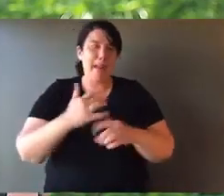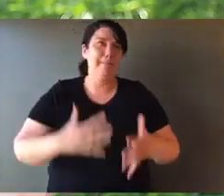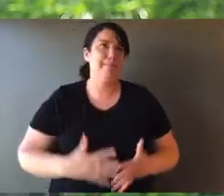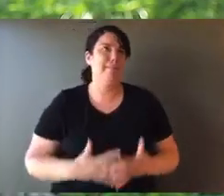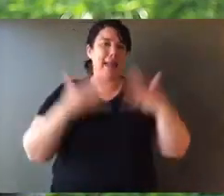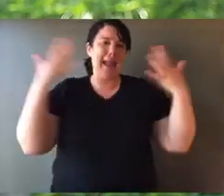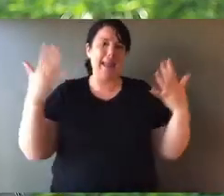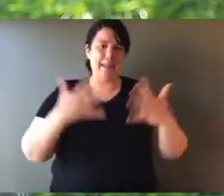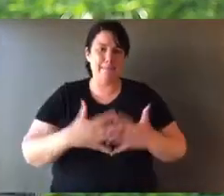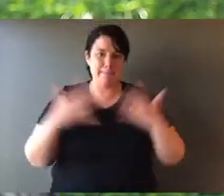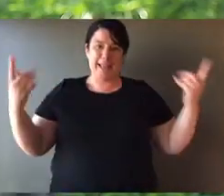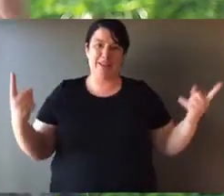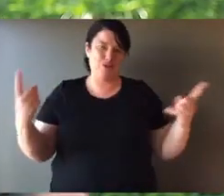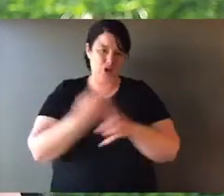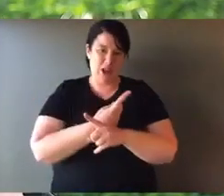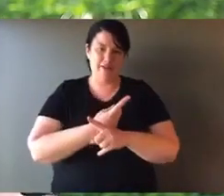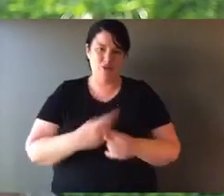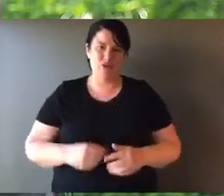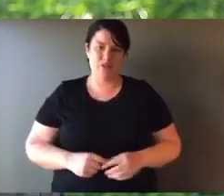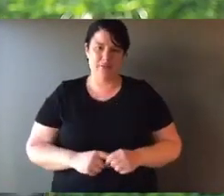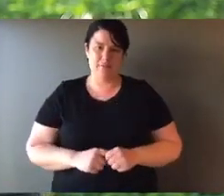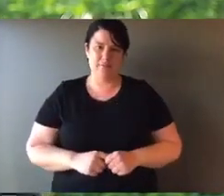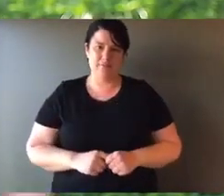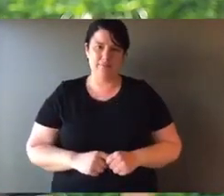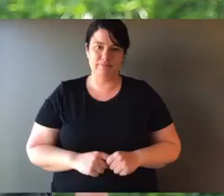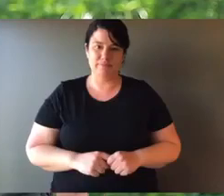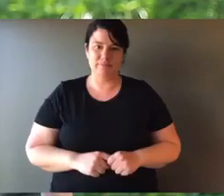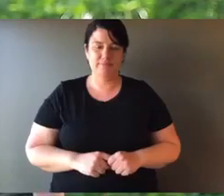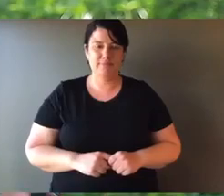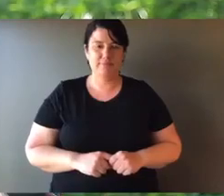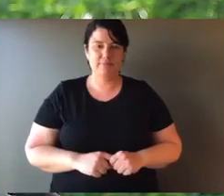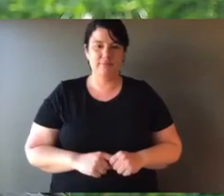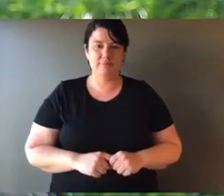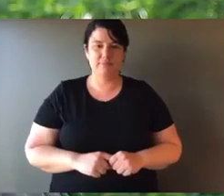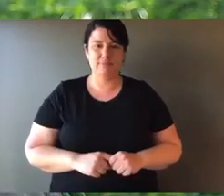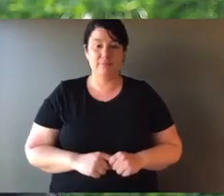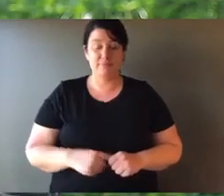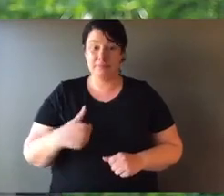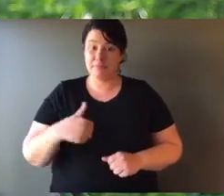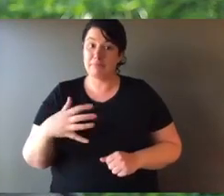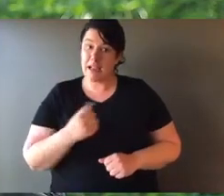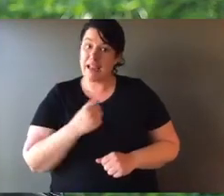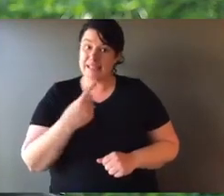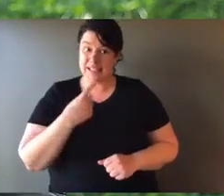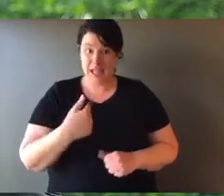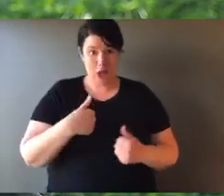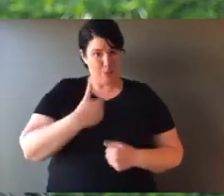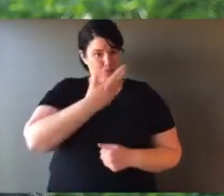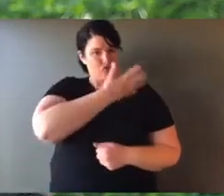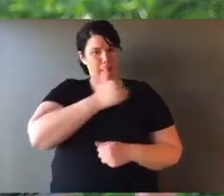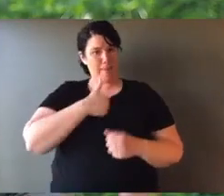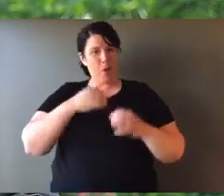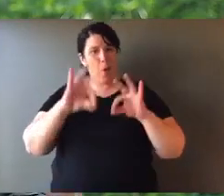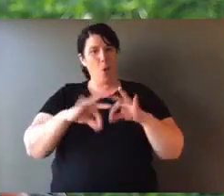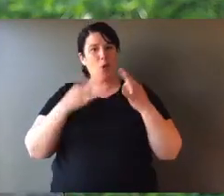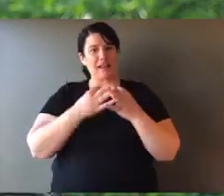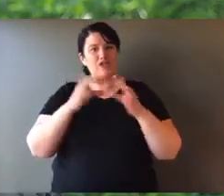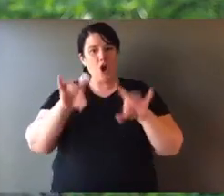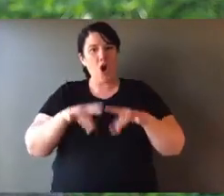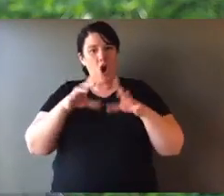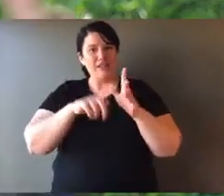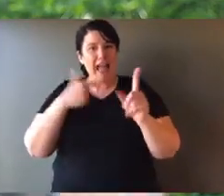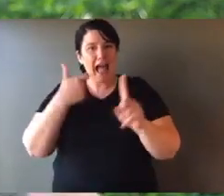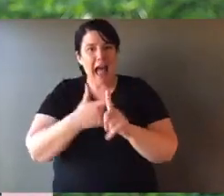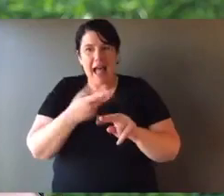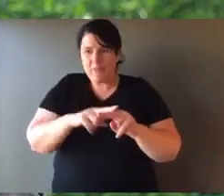it contributes to a massive, massive outcome. Now, to go into detail, I have to say, I'm